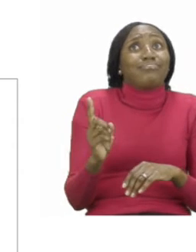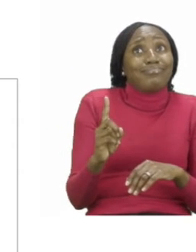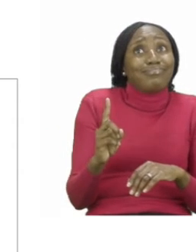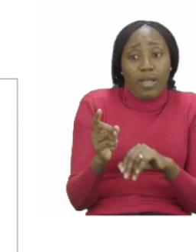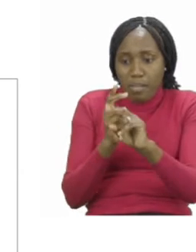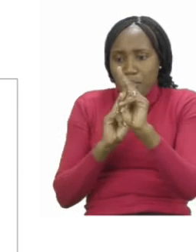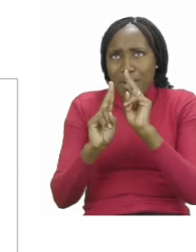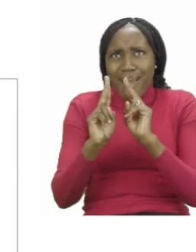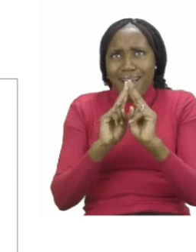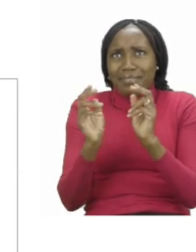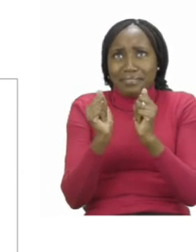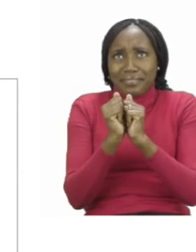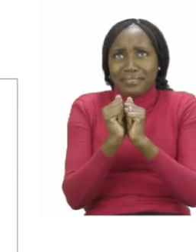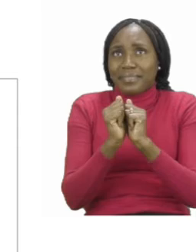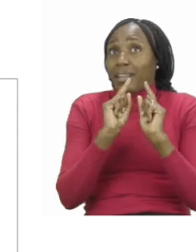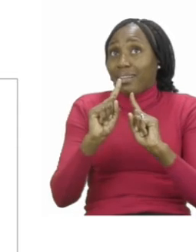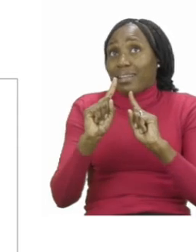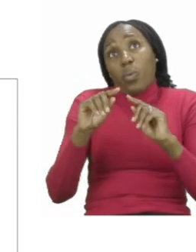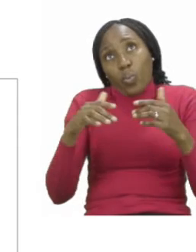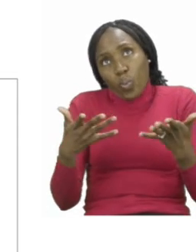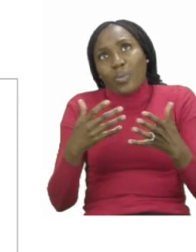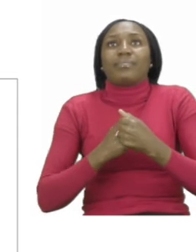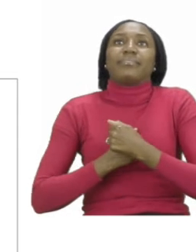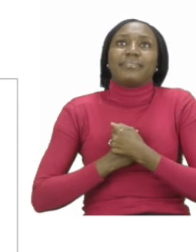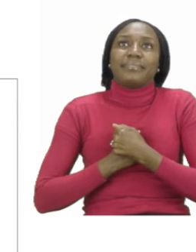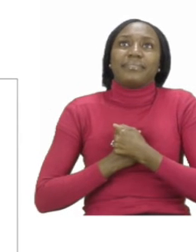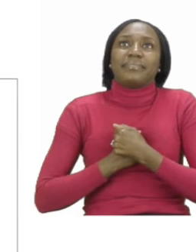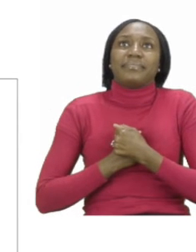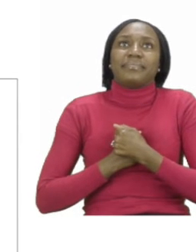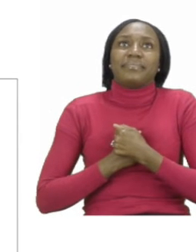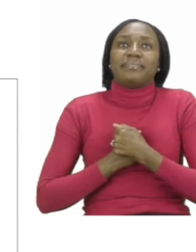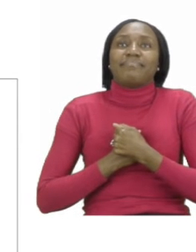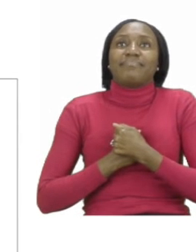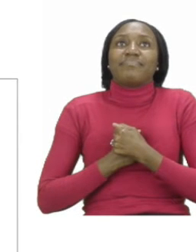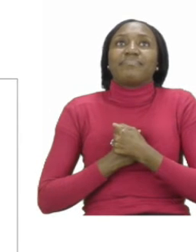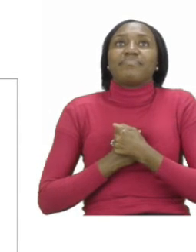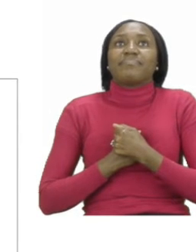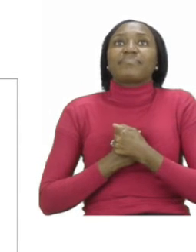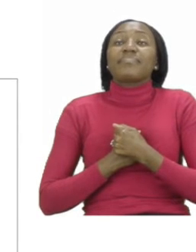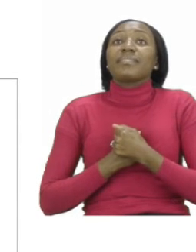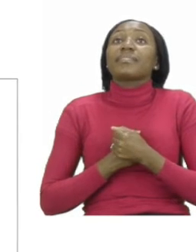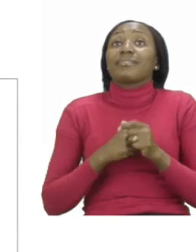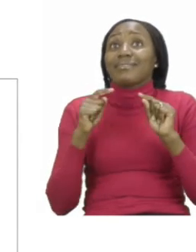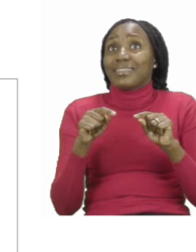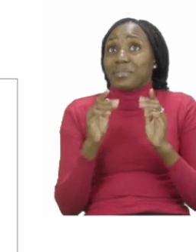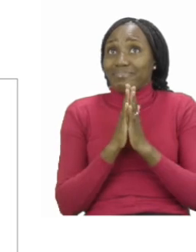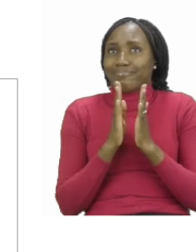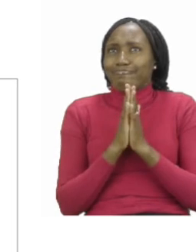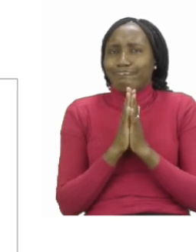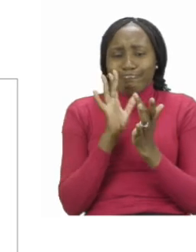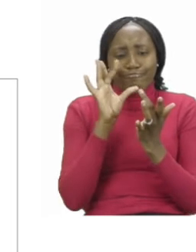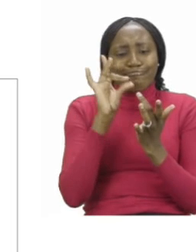teacher or parent. Now boys and girls you can go ahead and decide